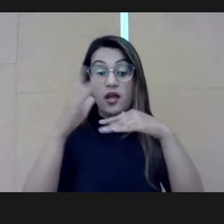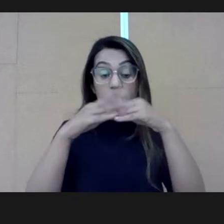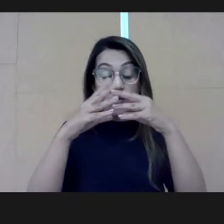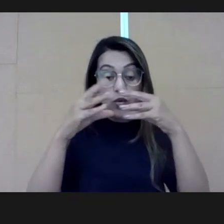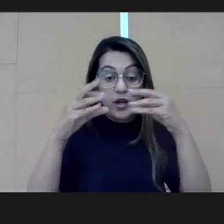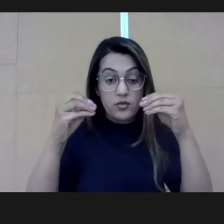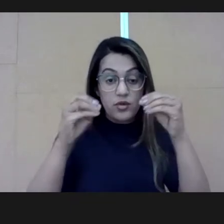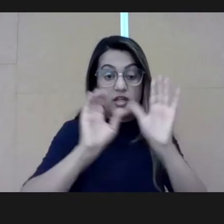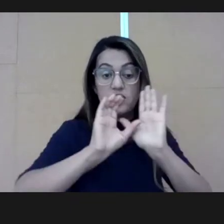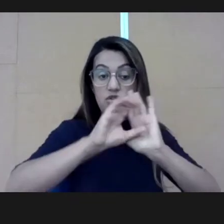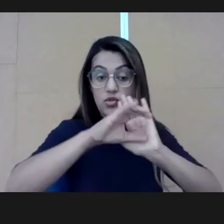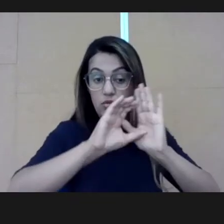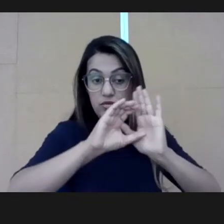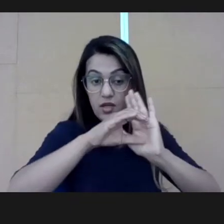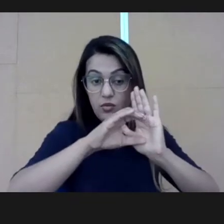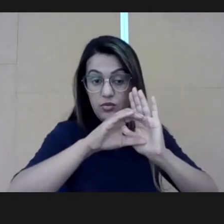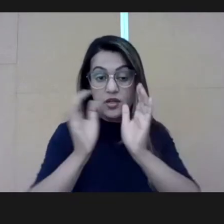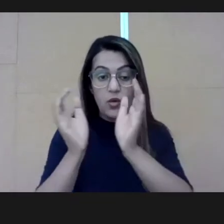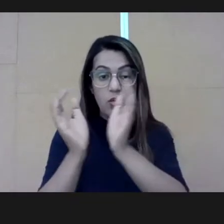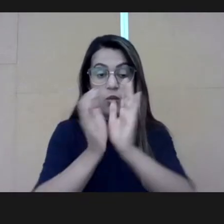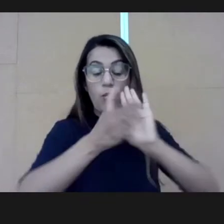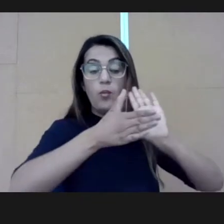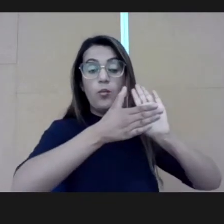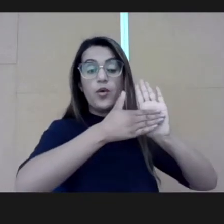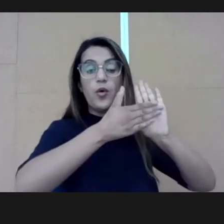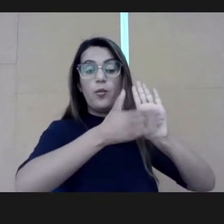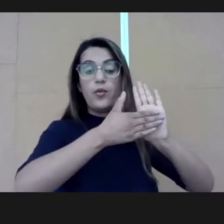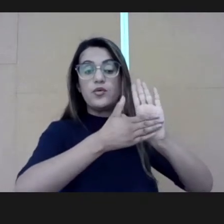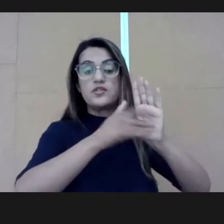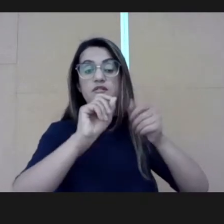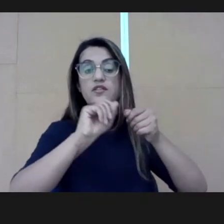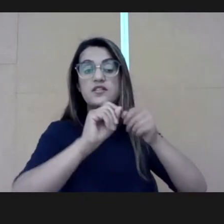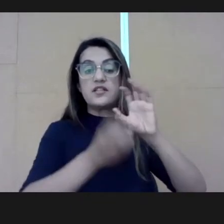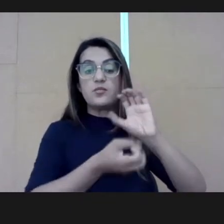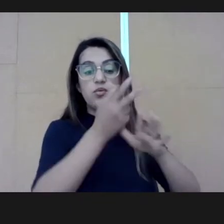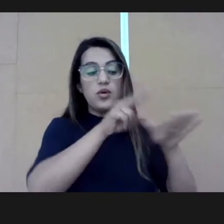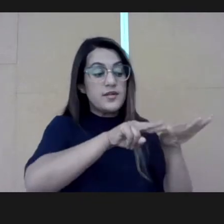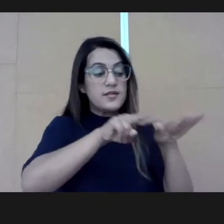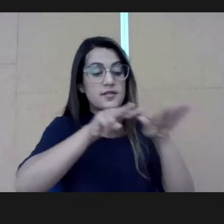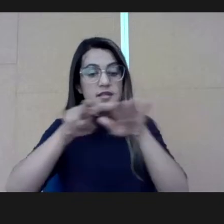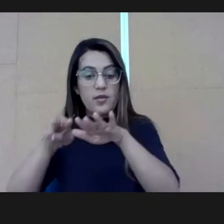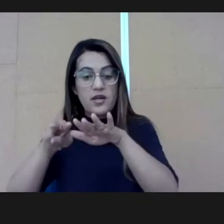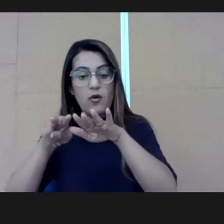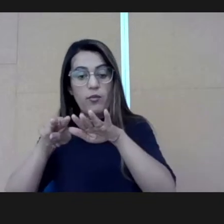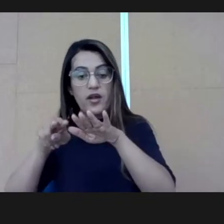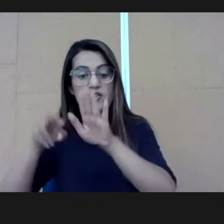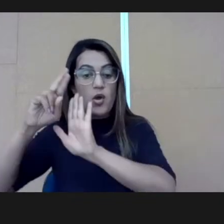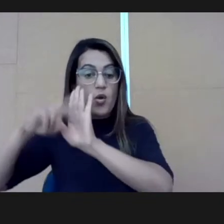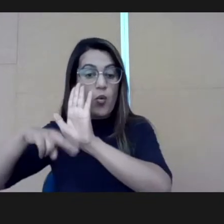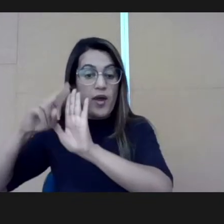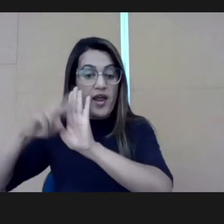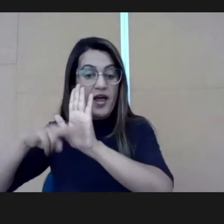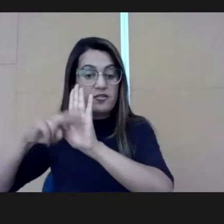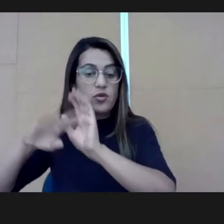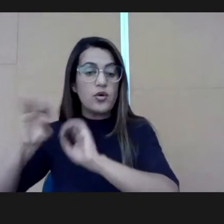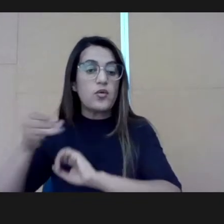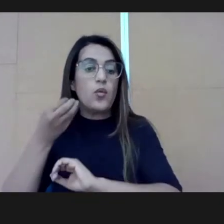have to select the content. So, we have to send